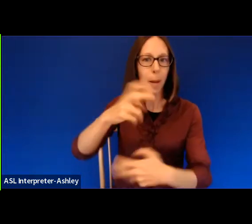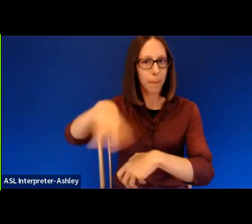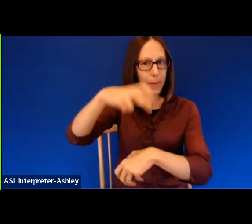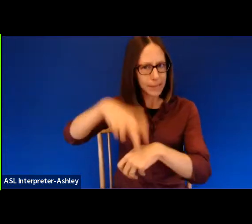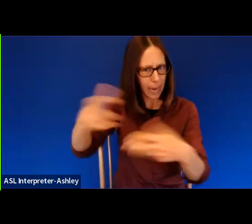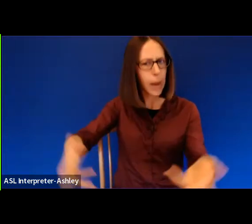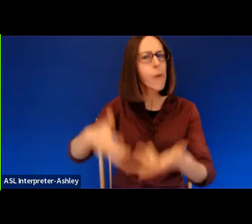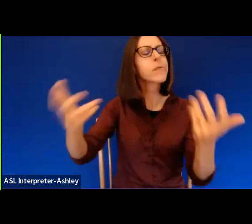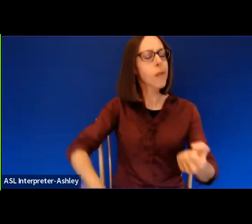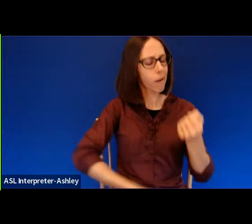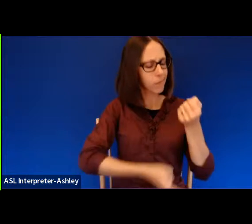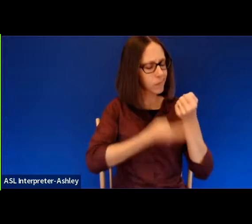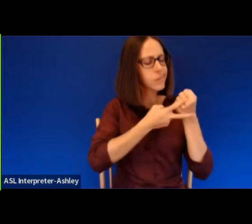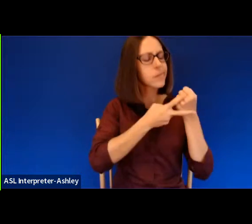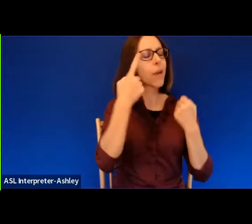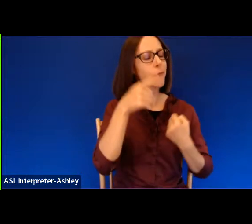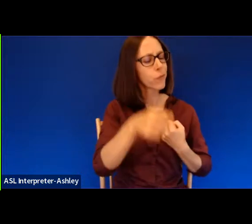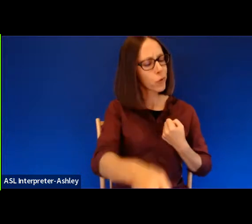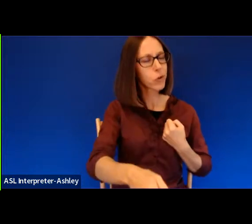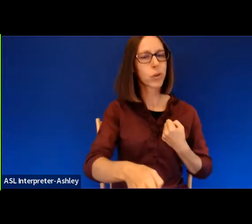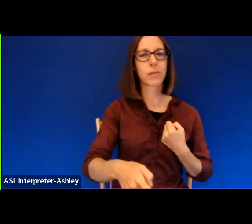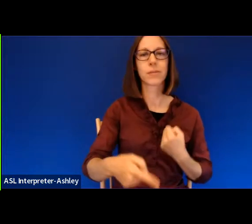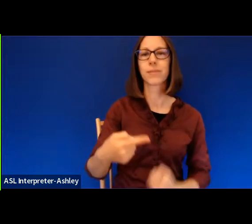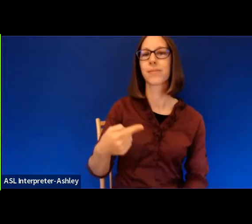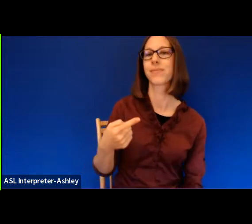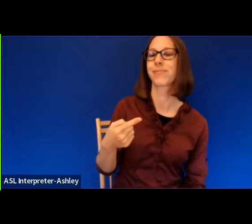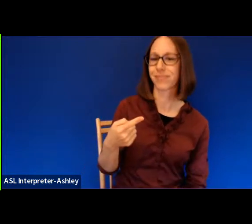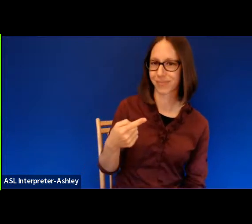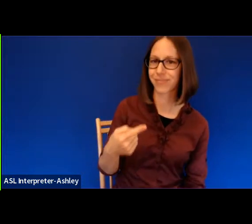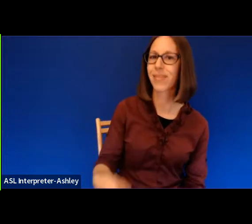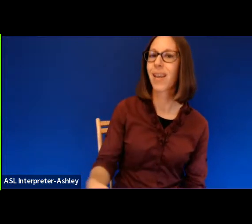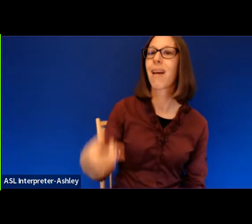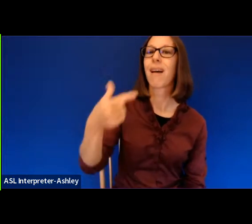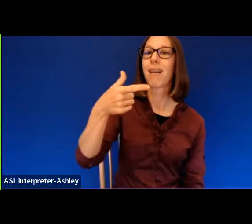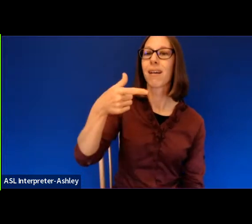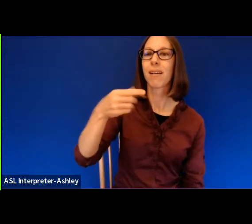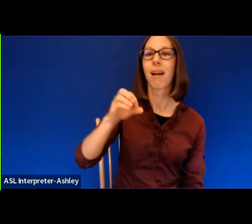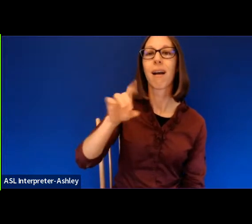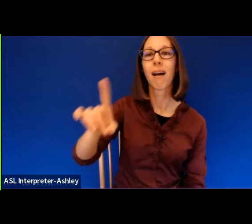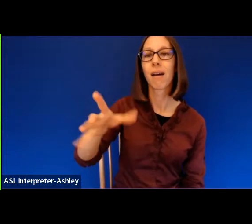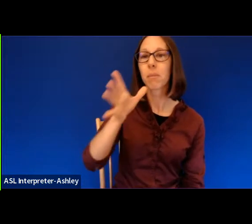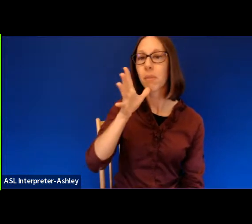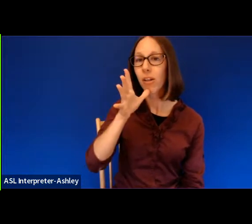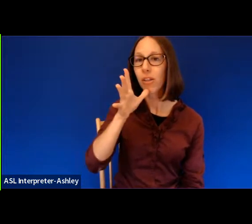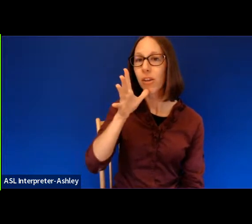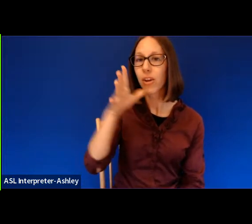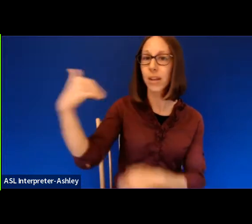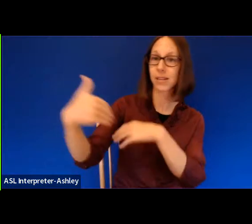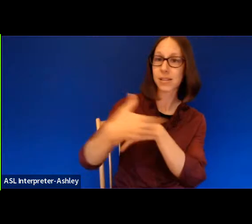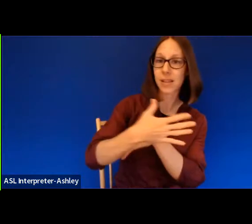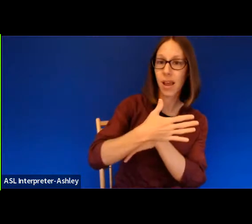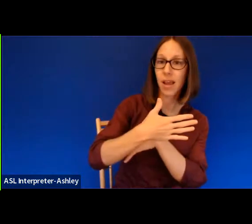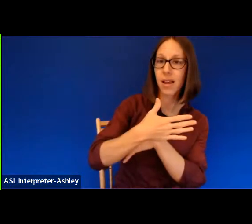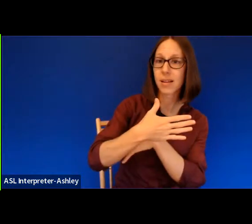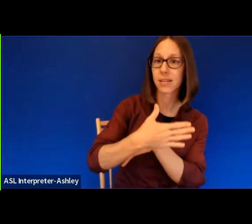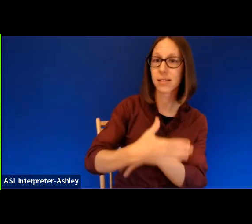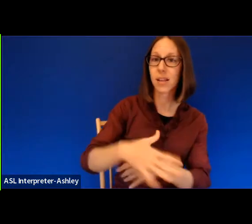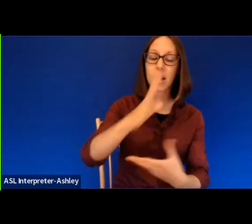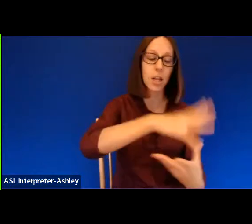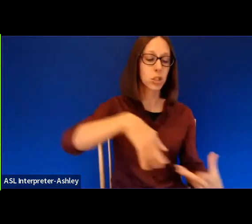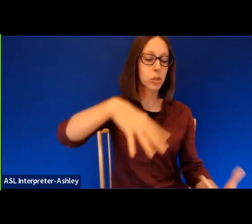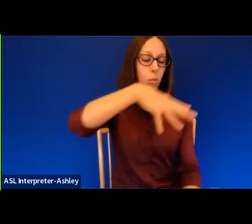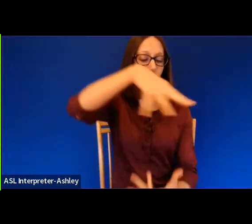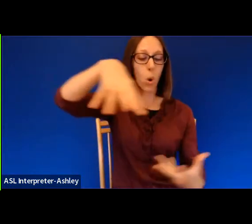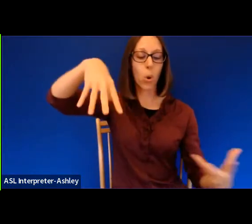you some. God mothers, God sends. Aunt smoke like it's going out of